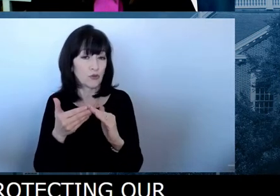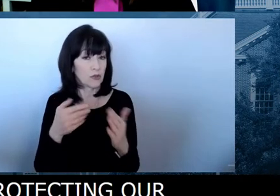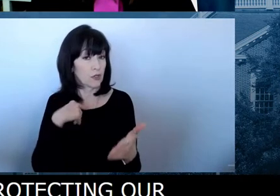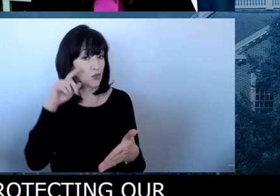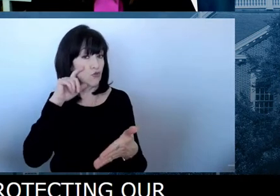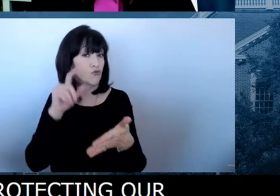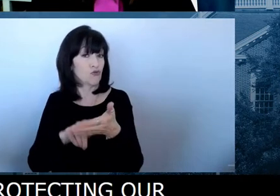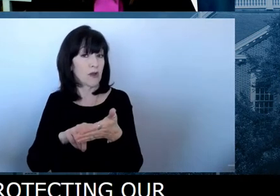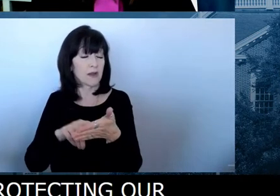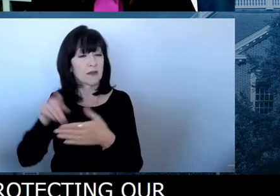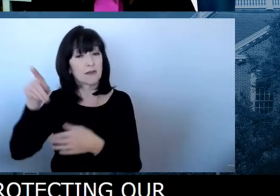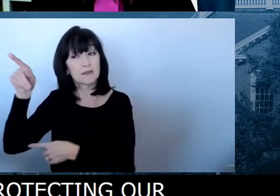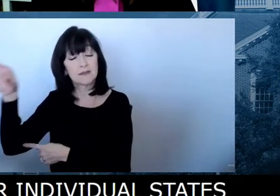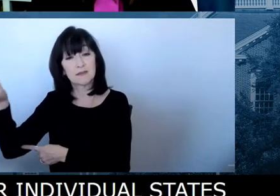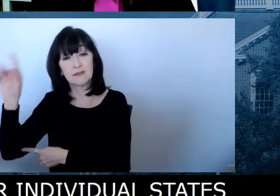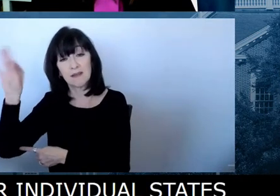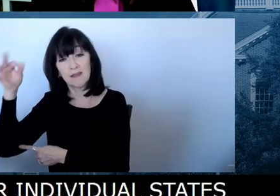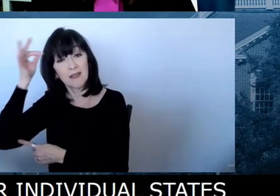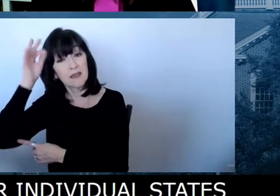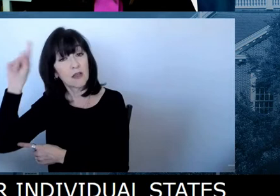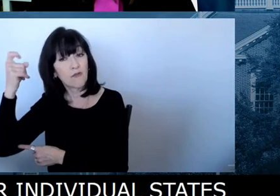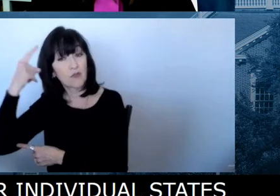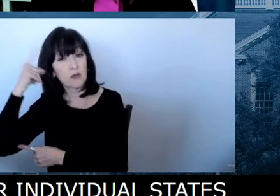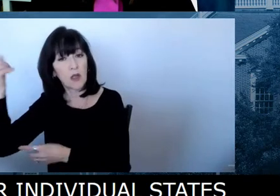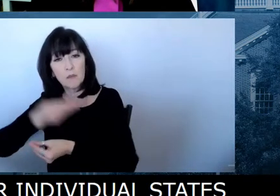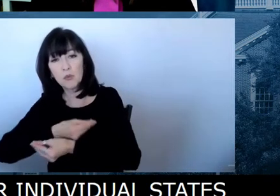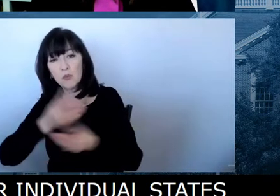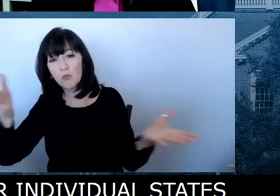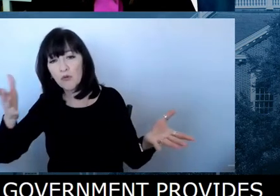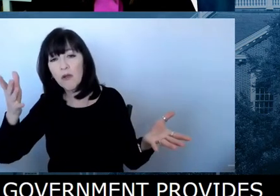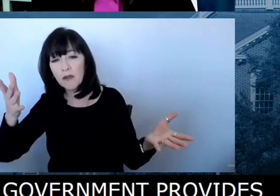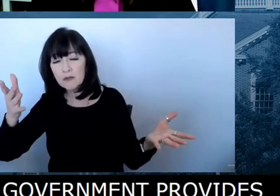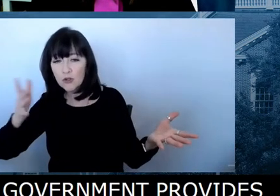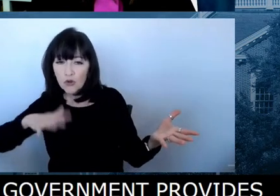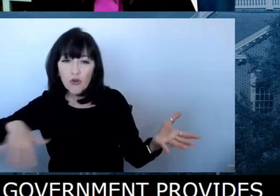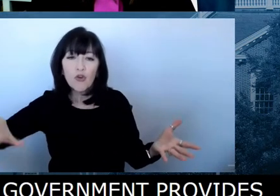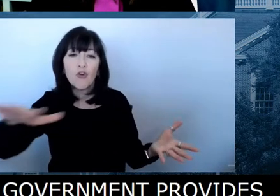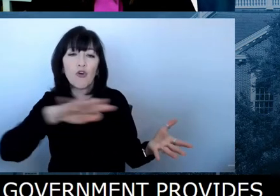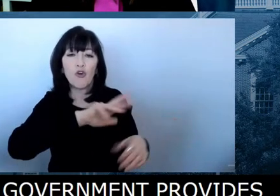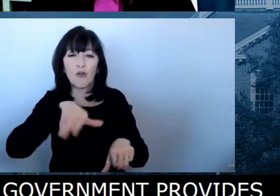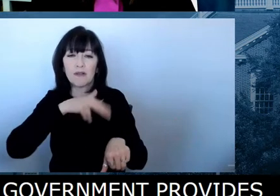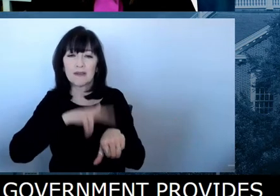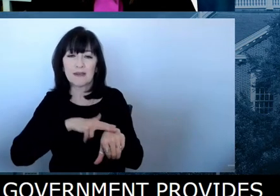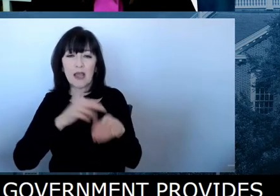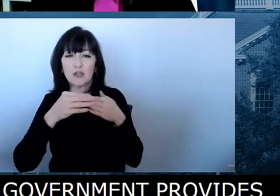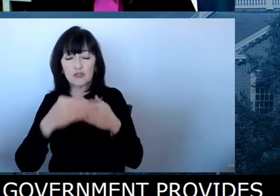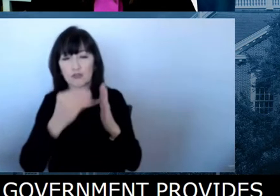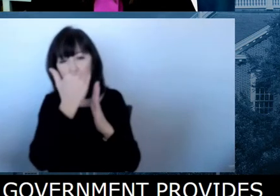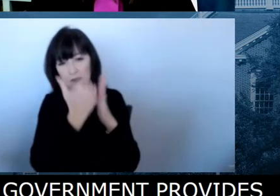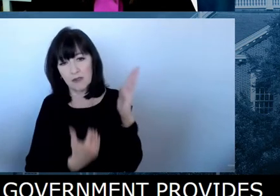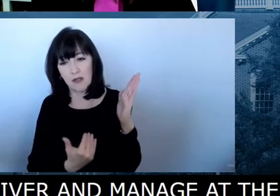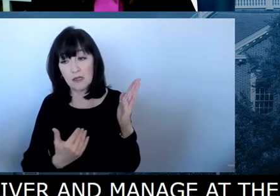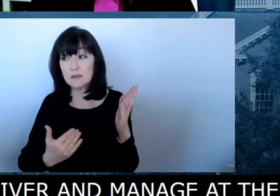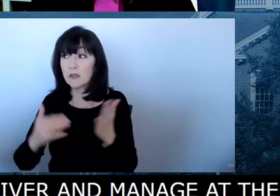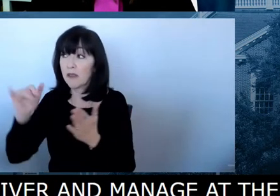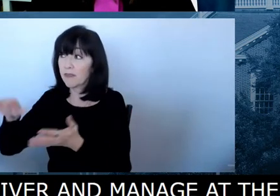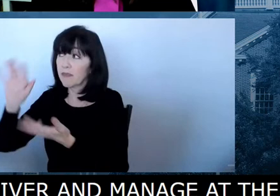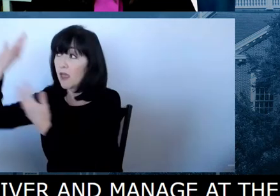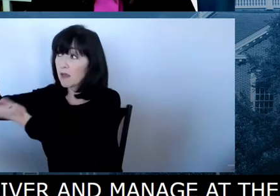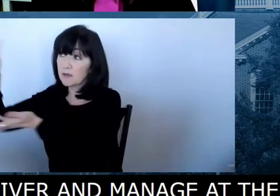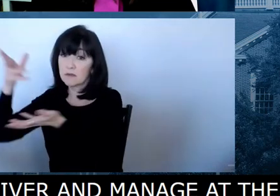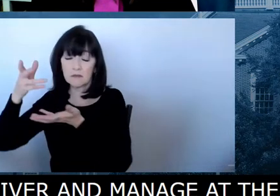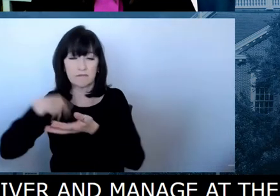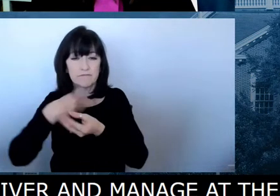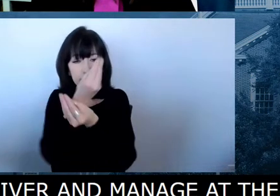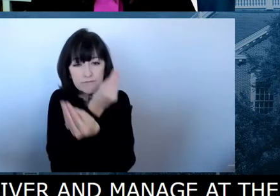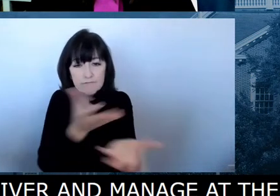provides national guidance and we deliver and manage, uh, at the state and local level. So we'll continue to do